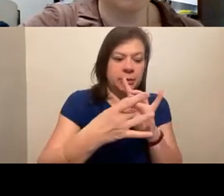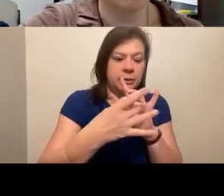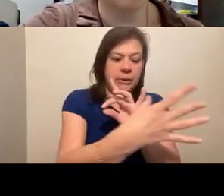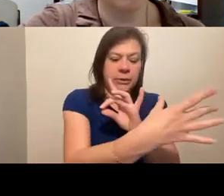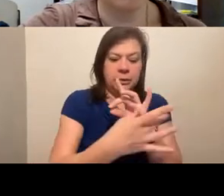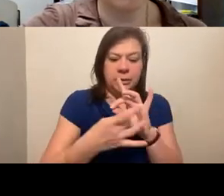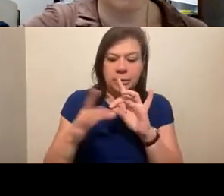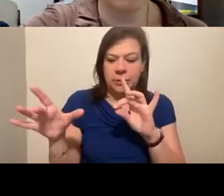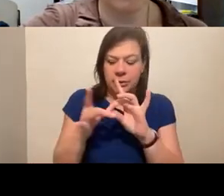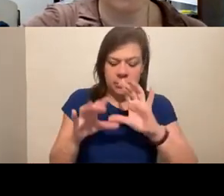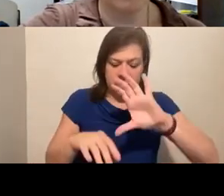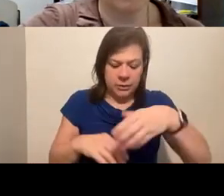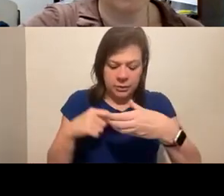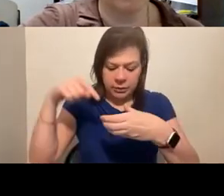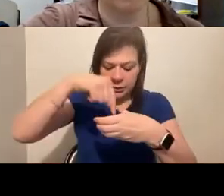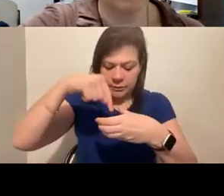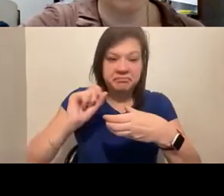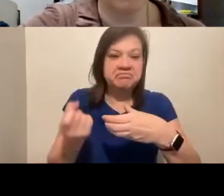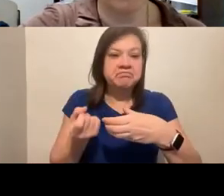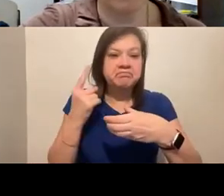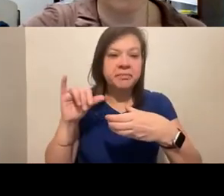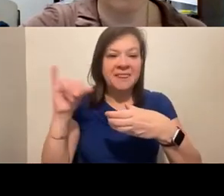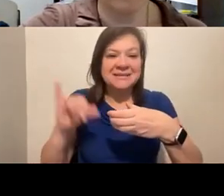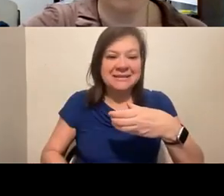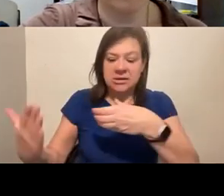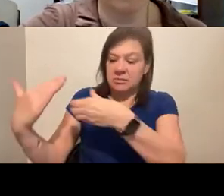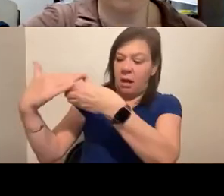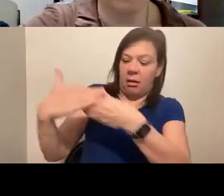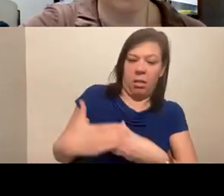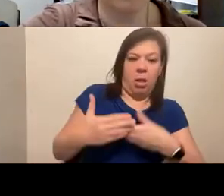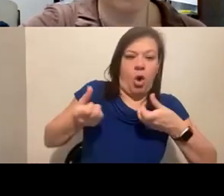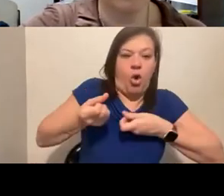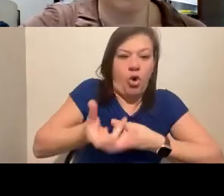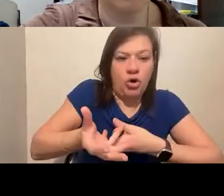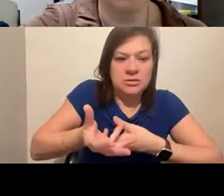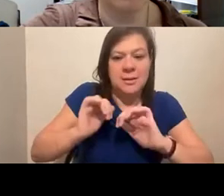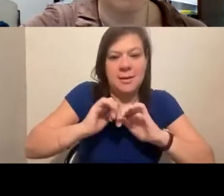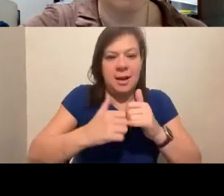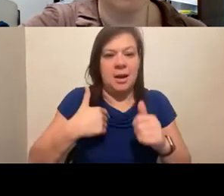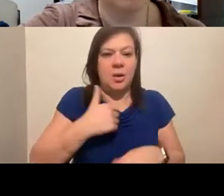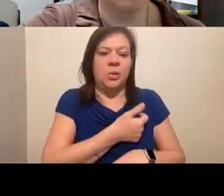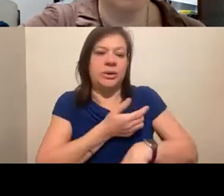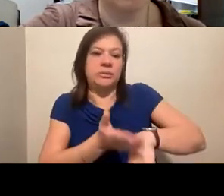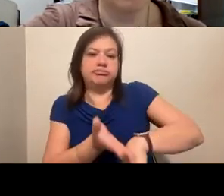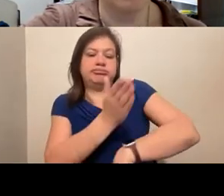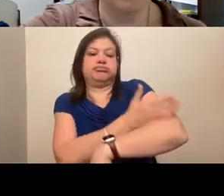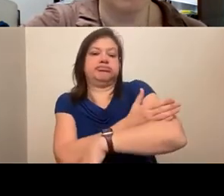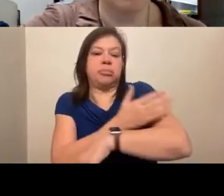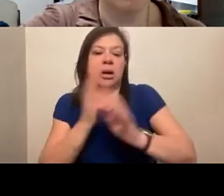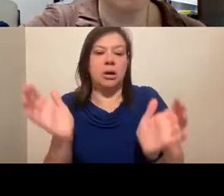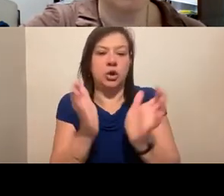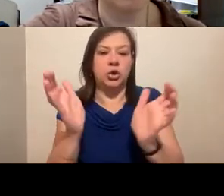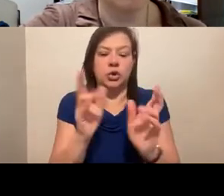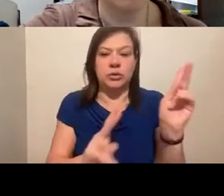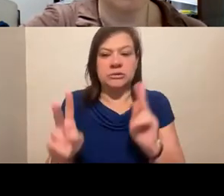understand the systems that are oppressing, and ways that we can enhance and encourage people